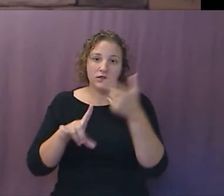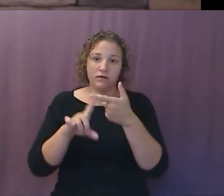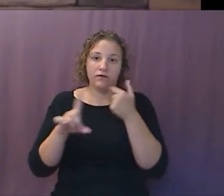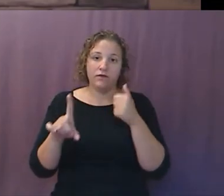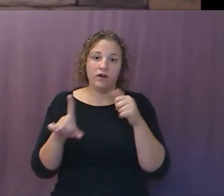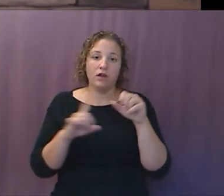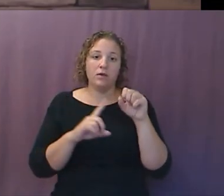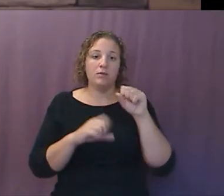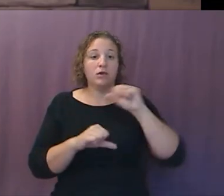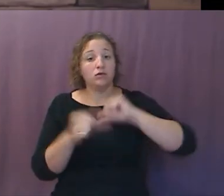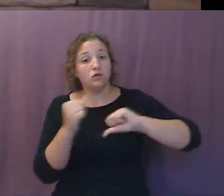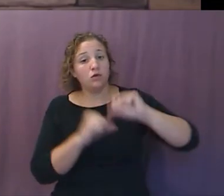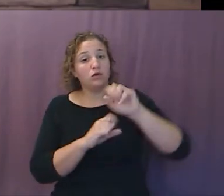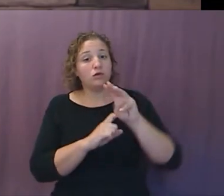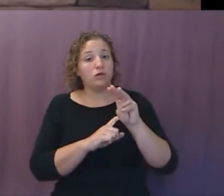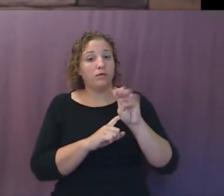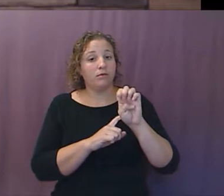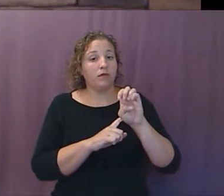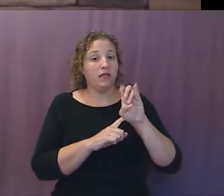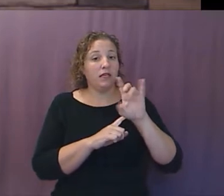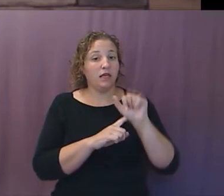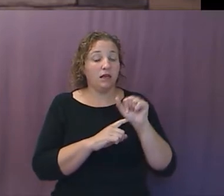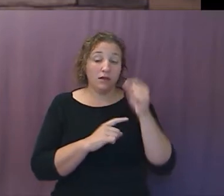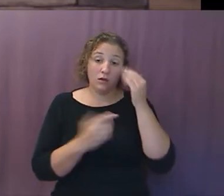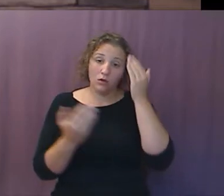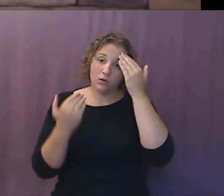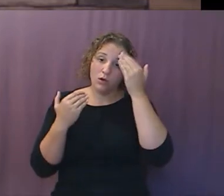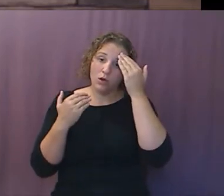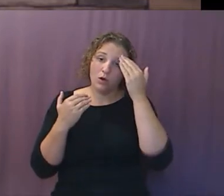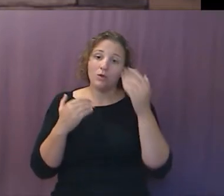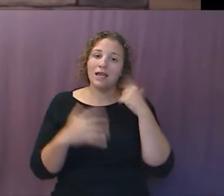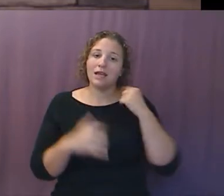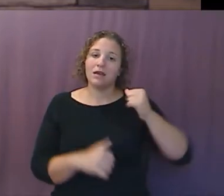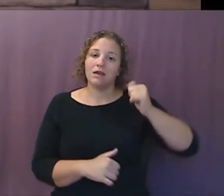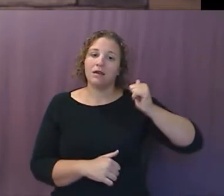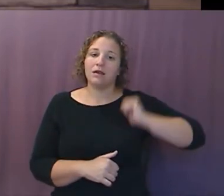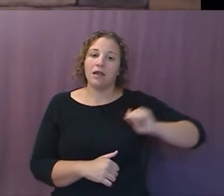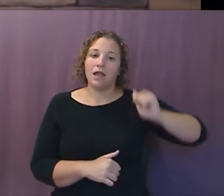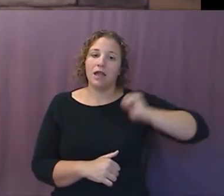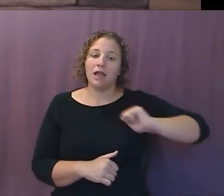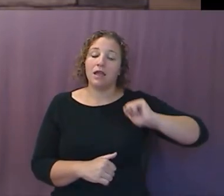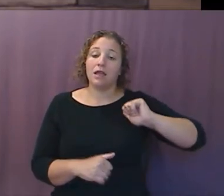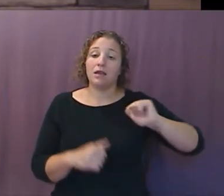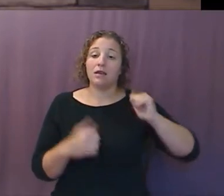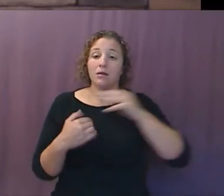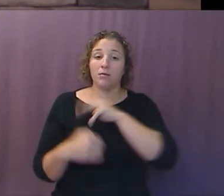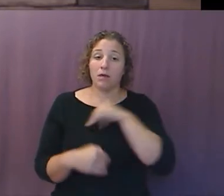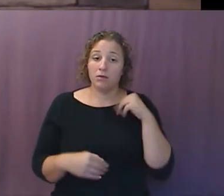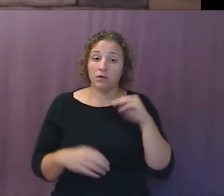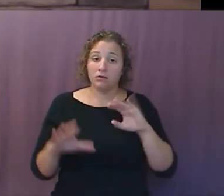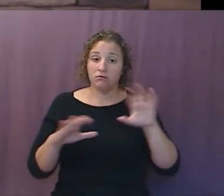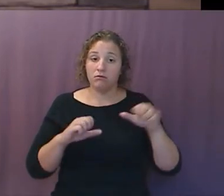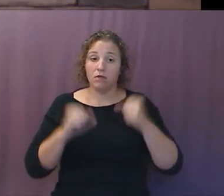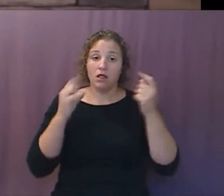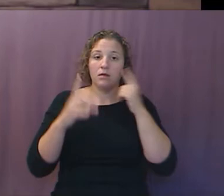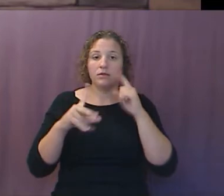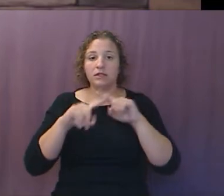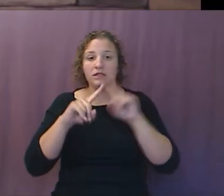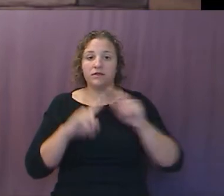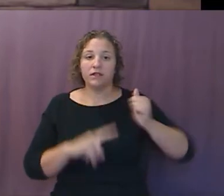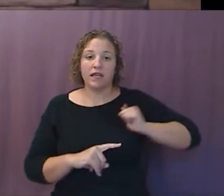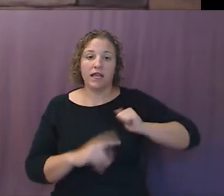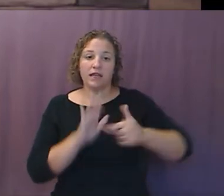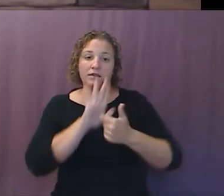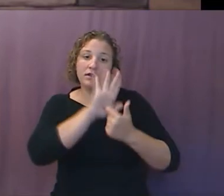images. Think of gang members who put up photos of themselves online doing whatever signs, making gang signs with their hands,